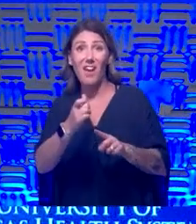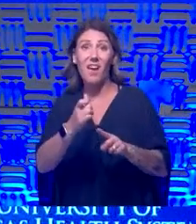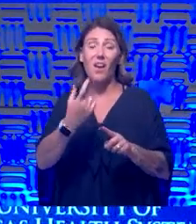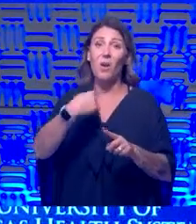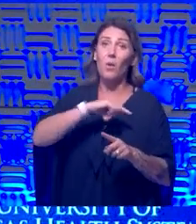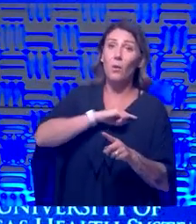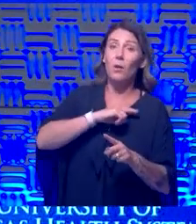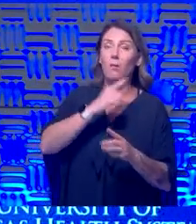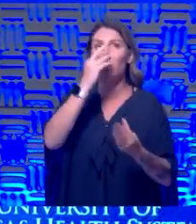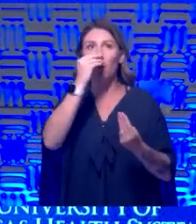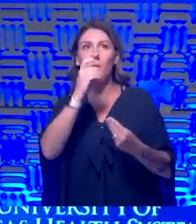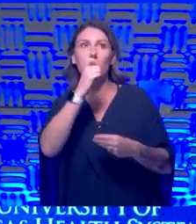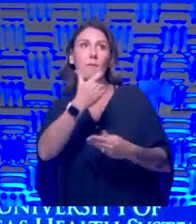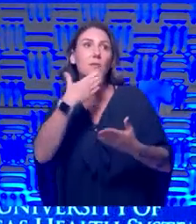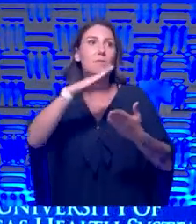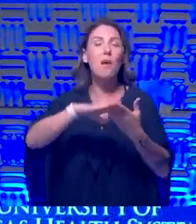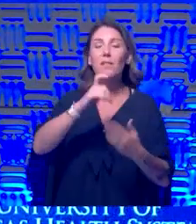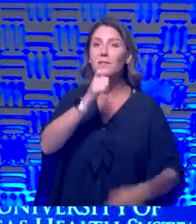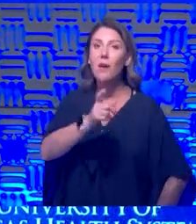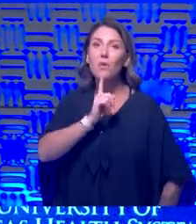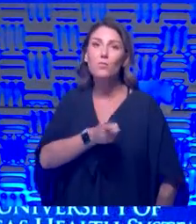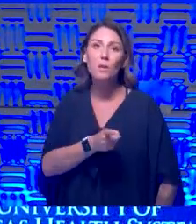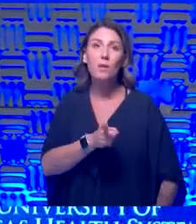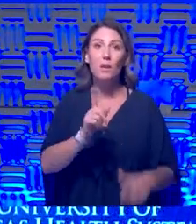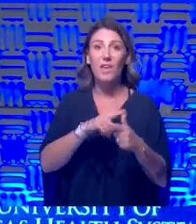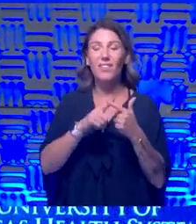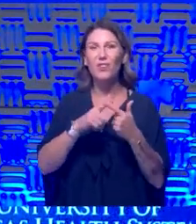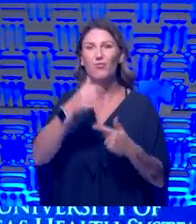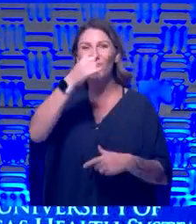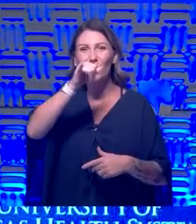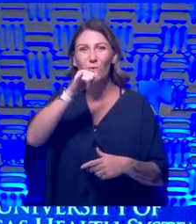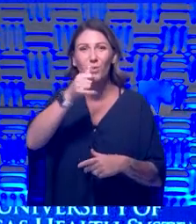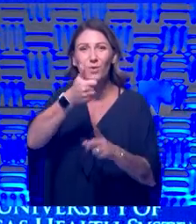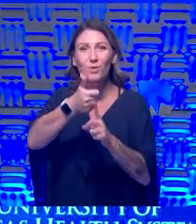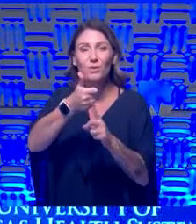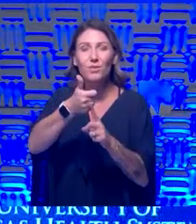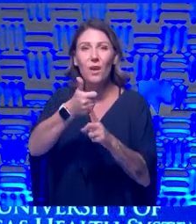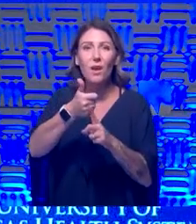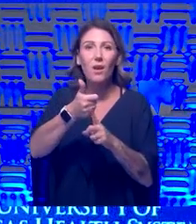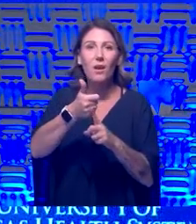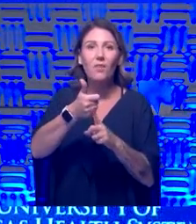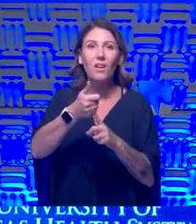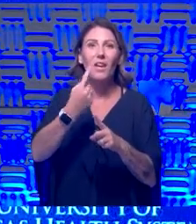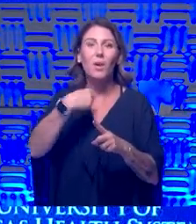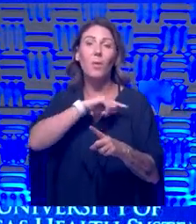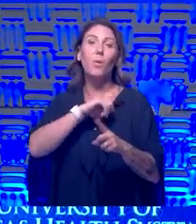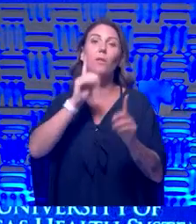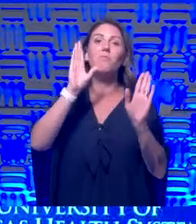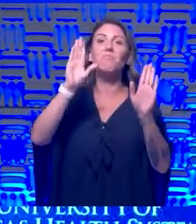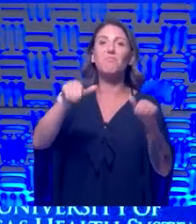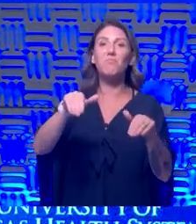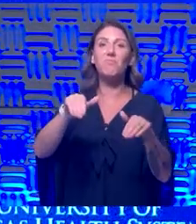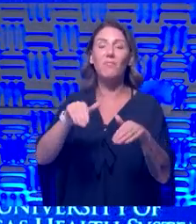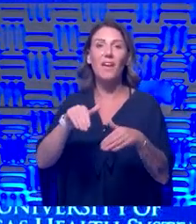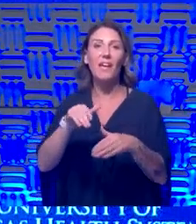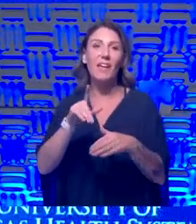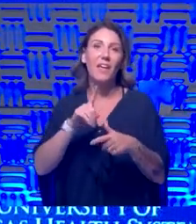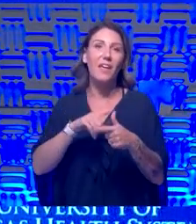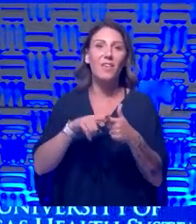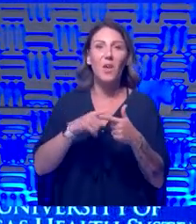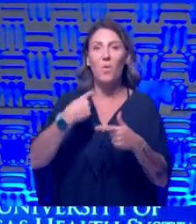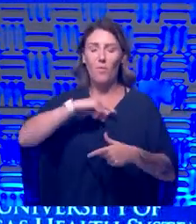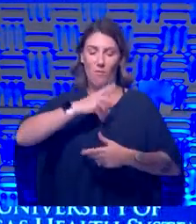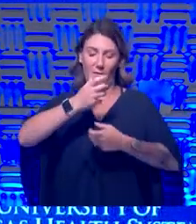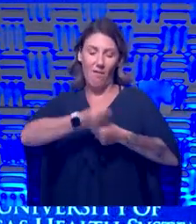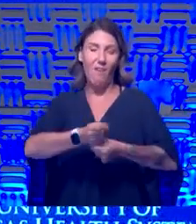was, or maybe it's not really real. We start fooling ourselves into complacency, into being overly confident that we're